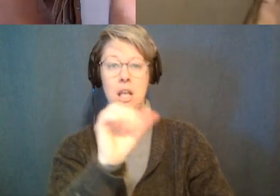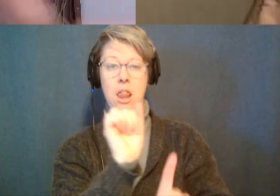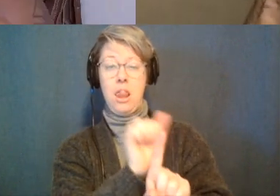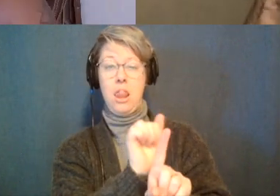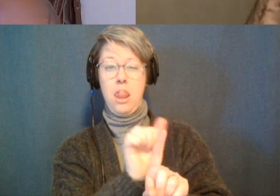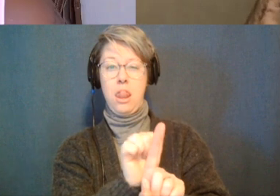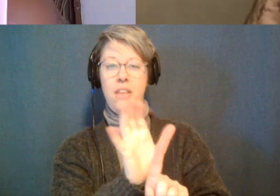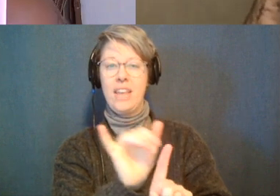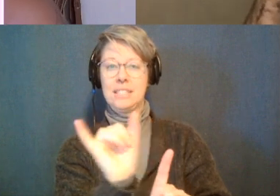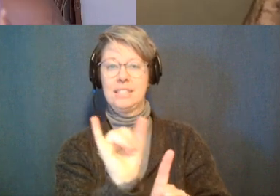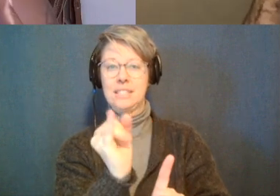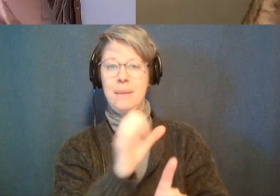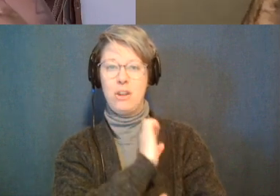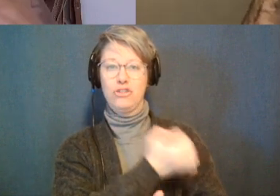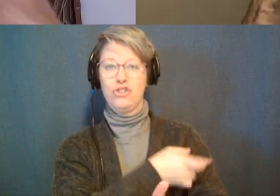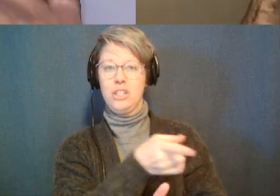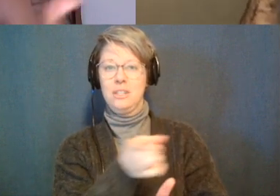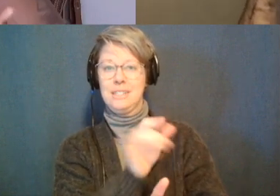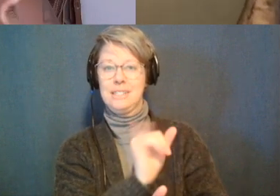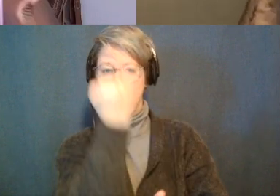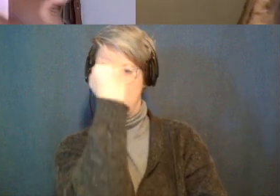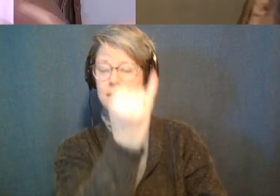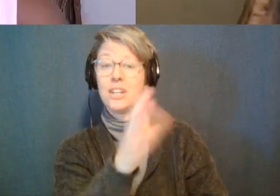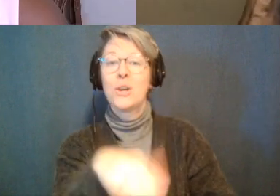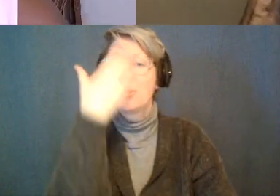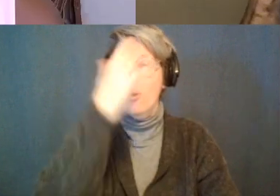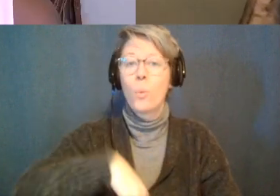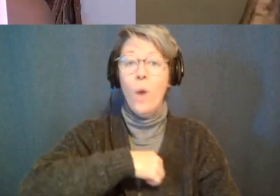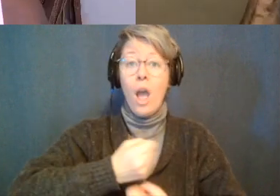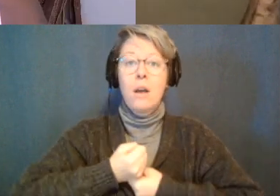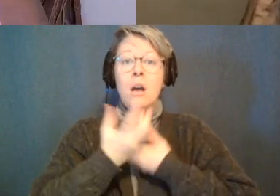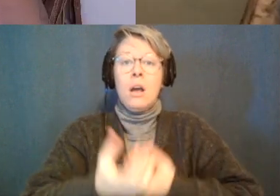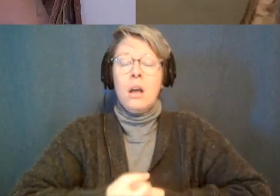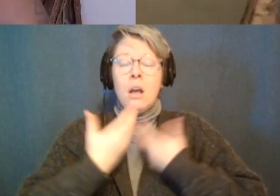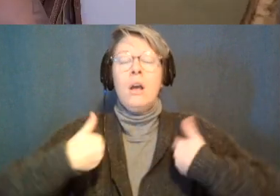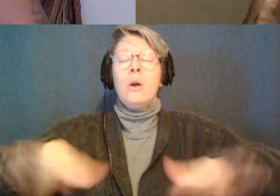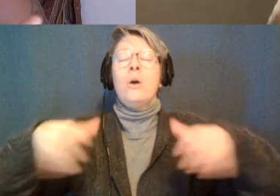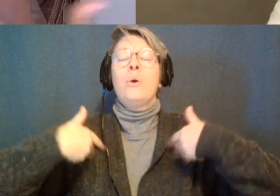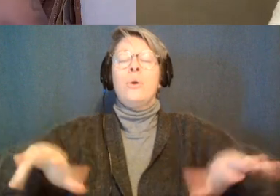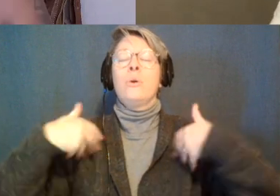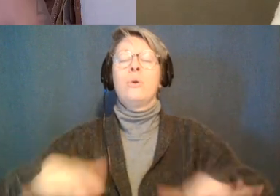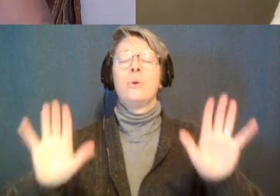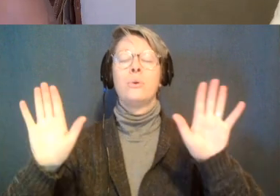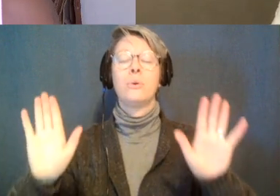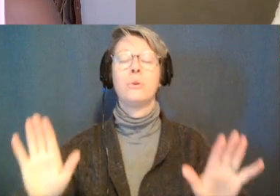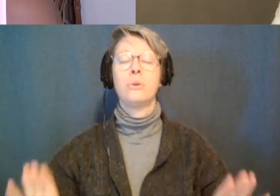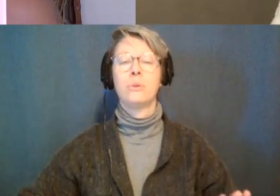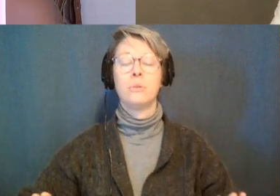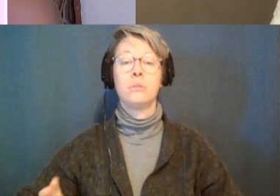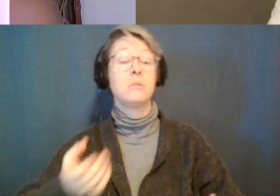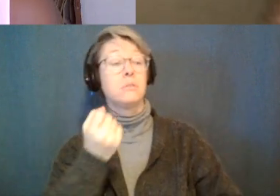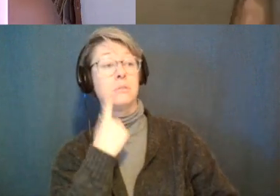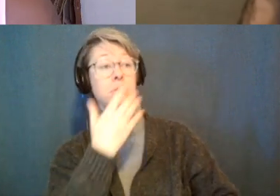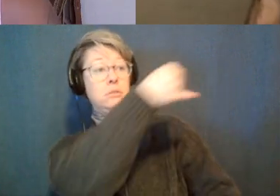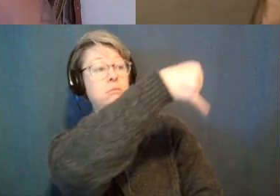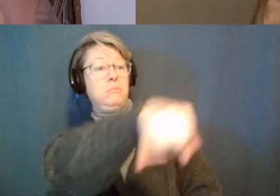energy as the scammers it's like we speak about it now to get it off our chest to clear the charge however it's like we can't just give them any more energy we just got